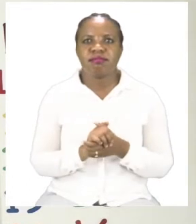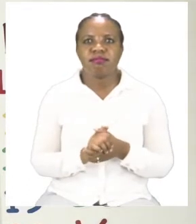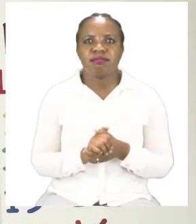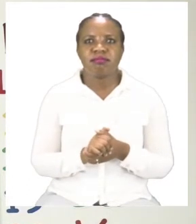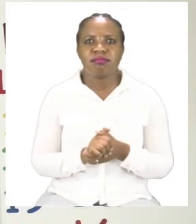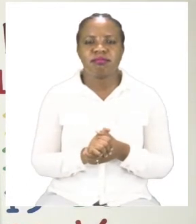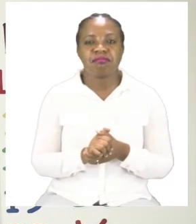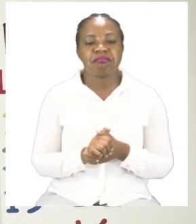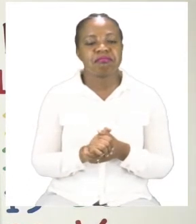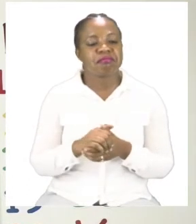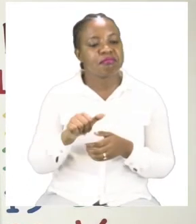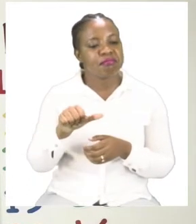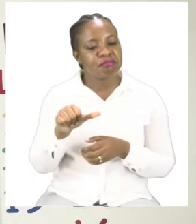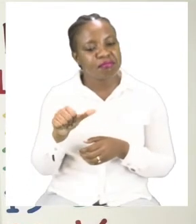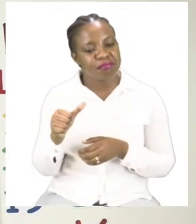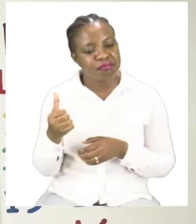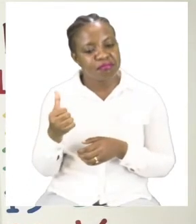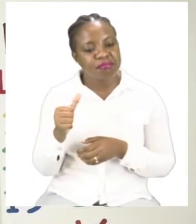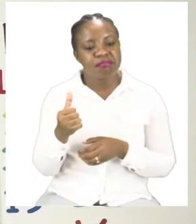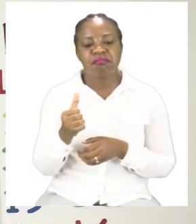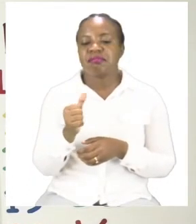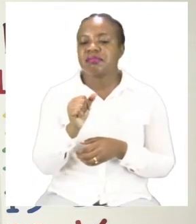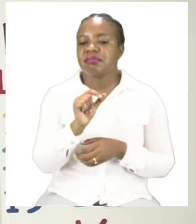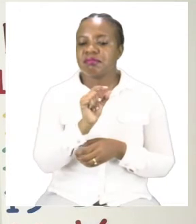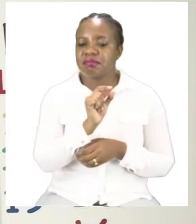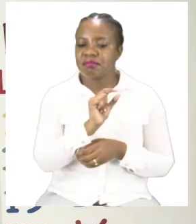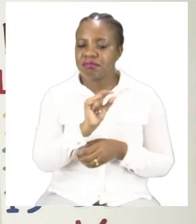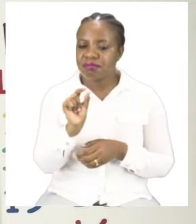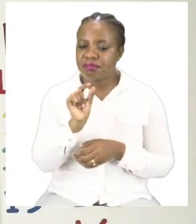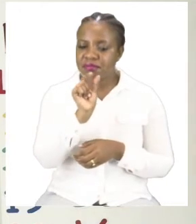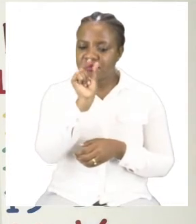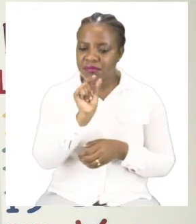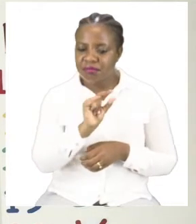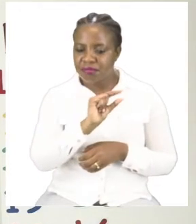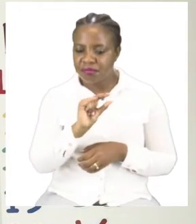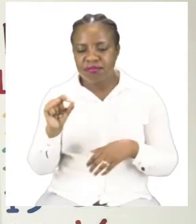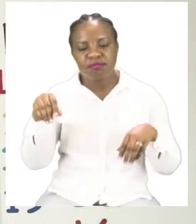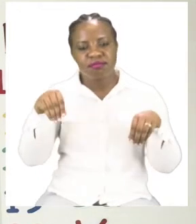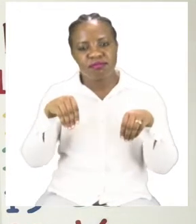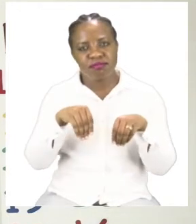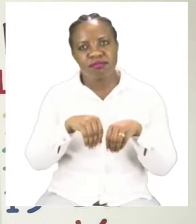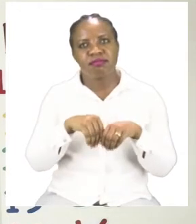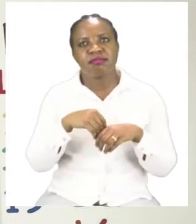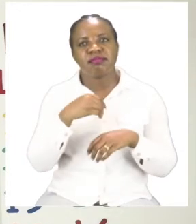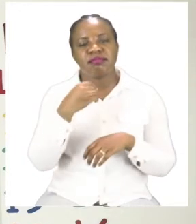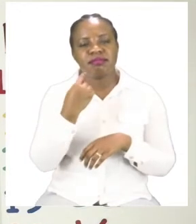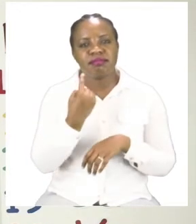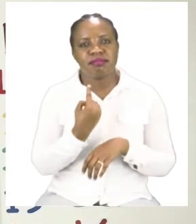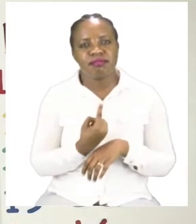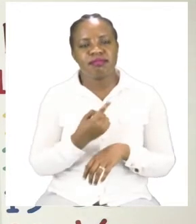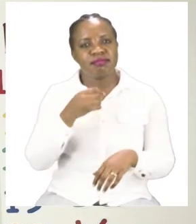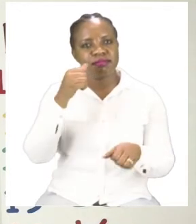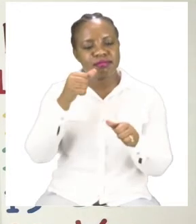The rest of the word puzzle or crossword puzzle you are going to do by yourselves. Remember